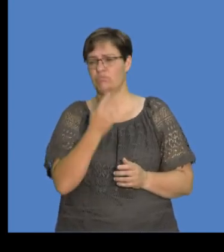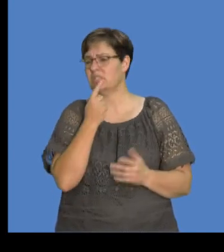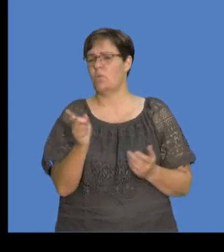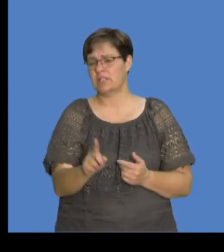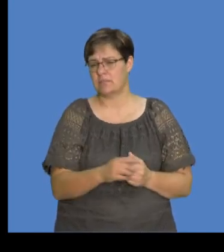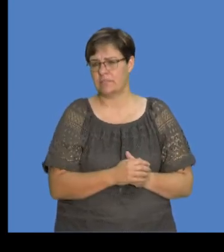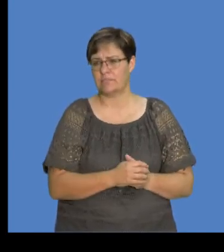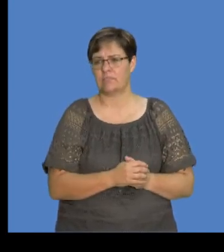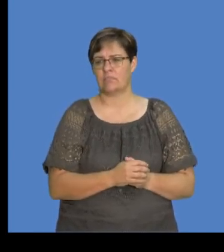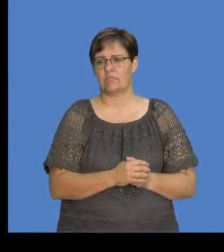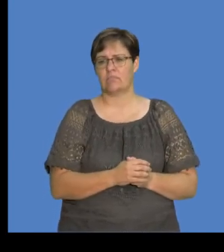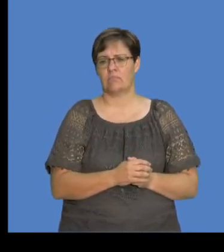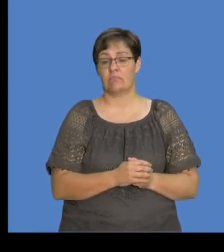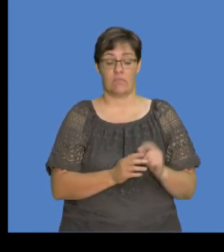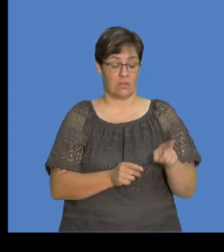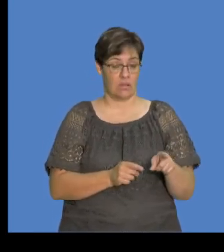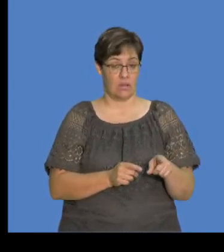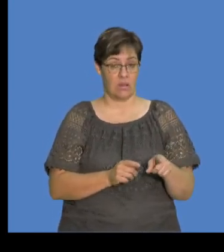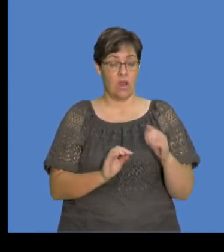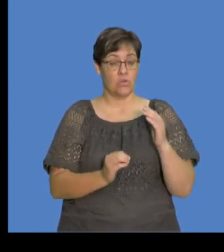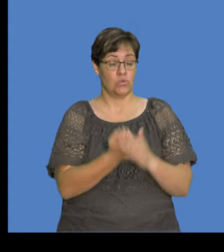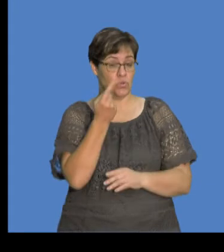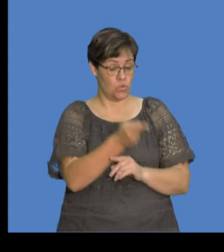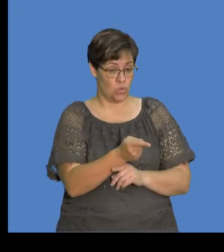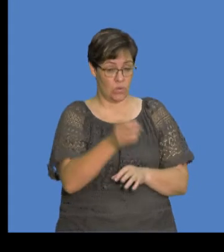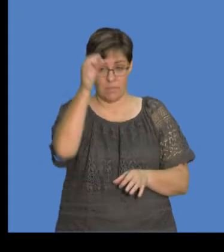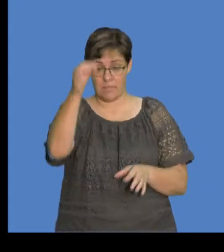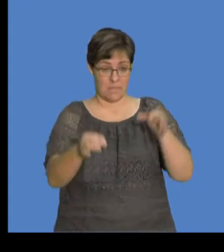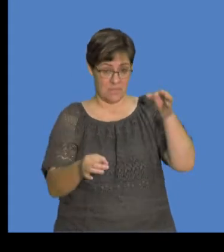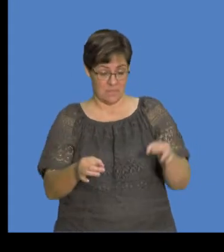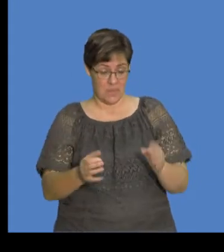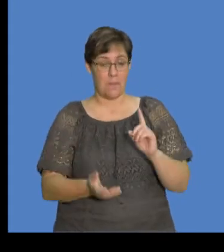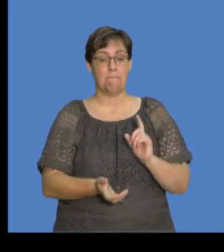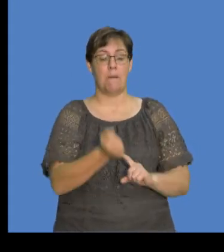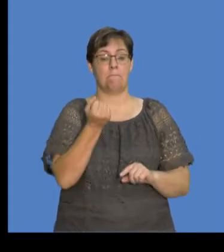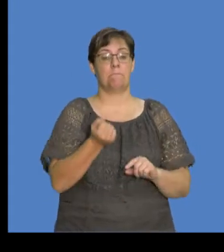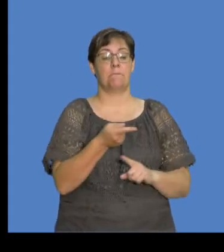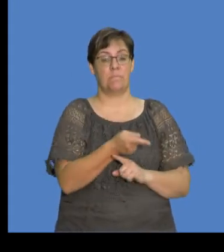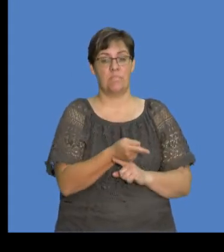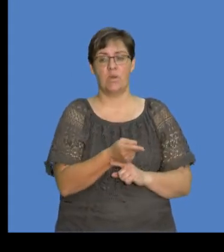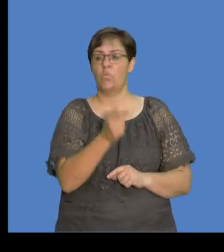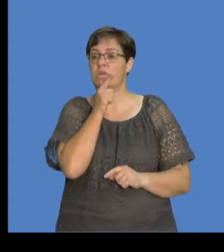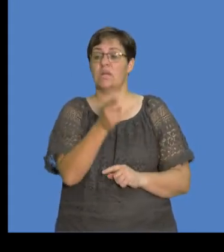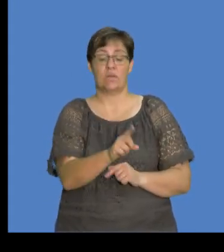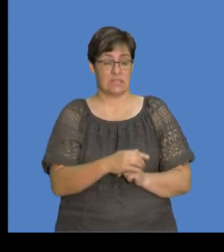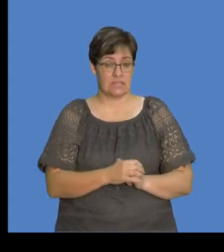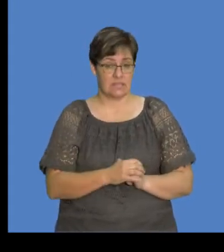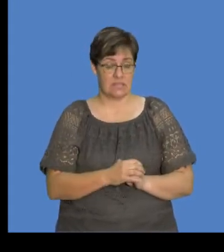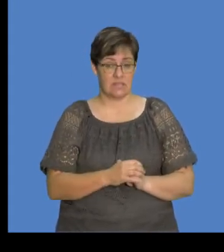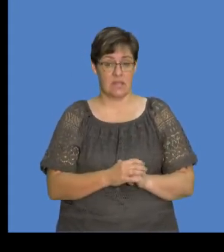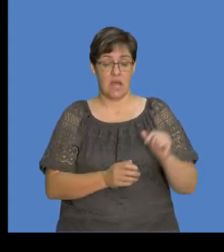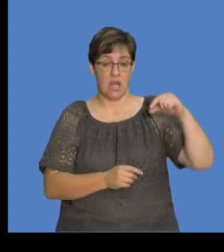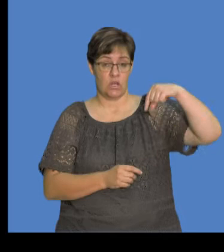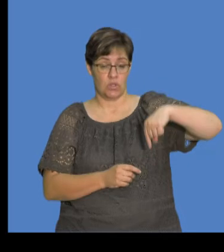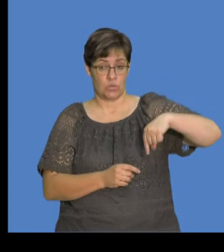which says to us, okay, the new charge on the spheres, we've managed to determine the new charge, and we've said